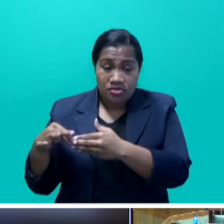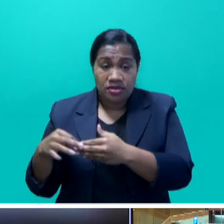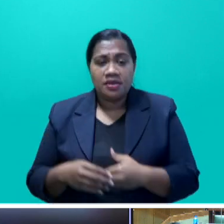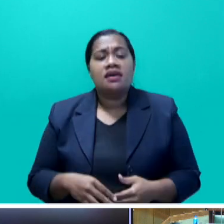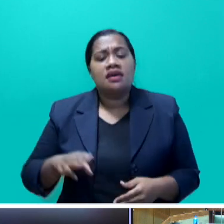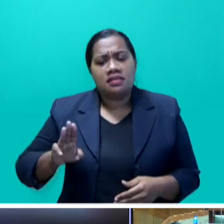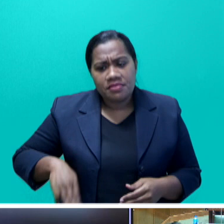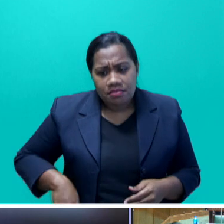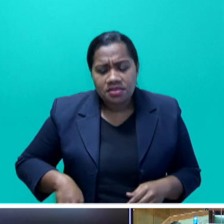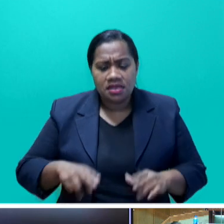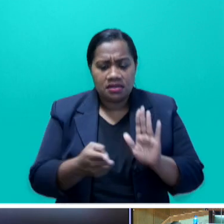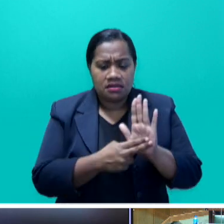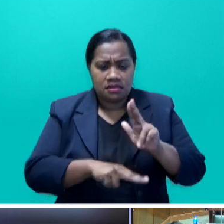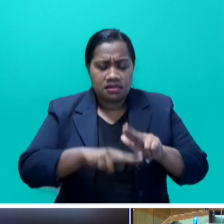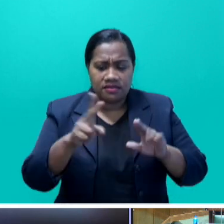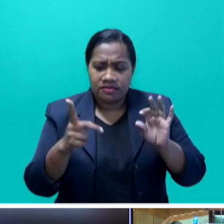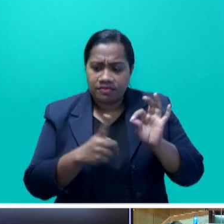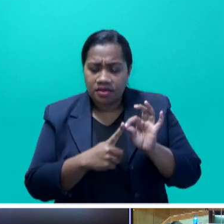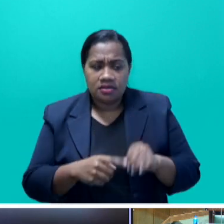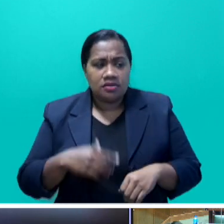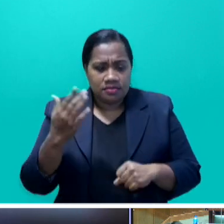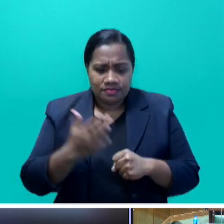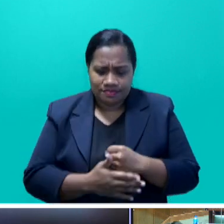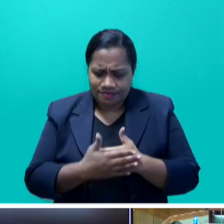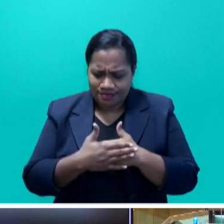NFP, which never openly supported equal distribution.